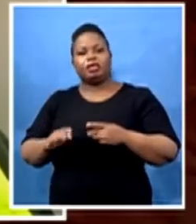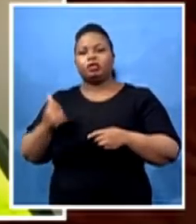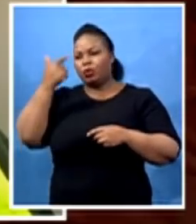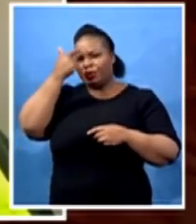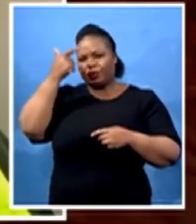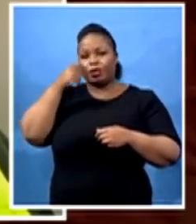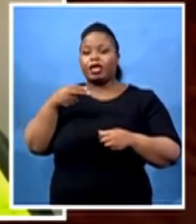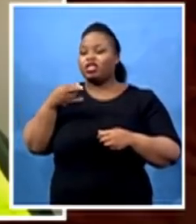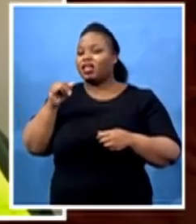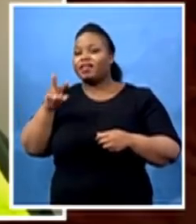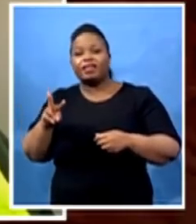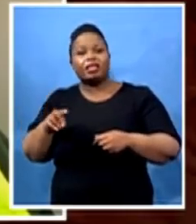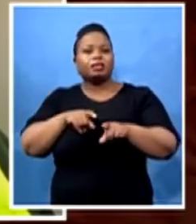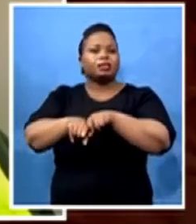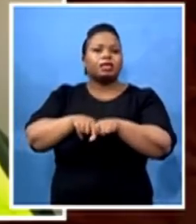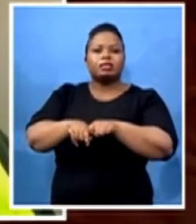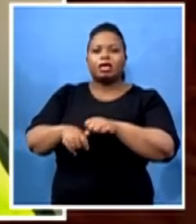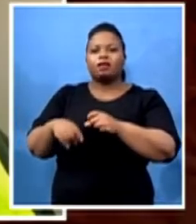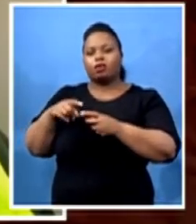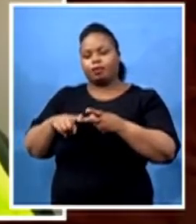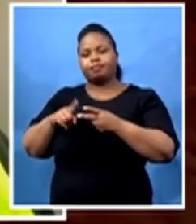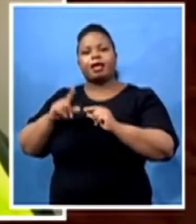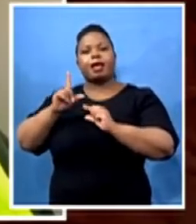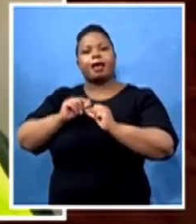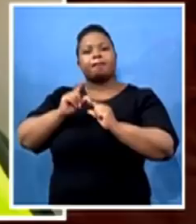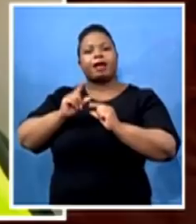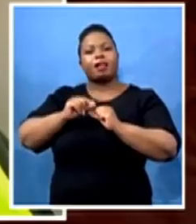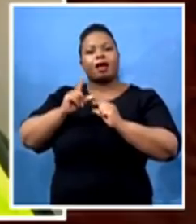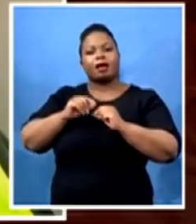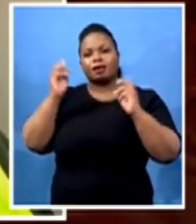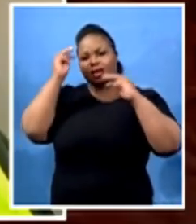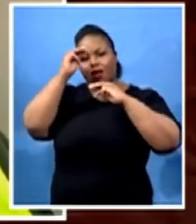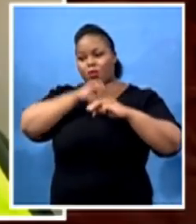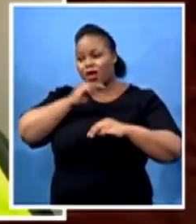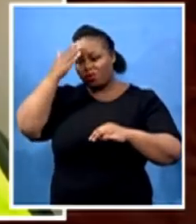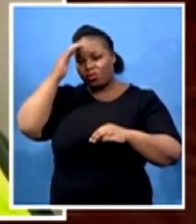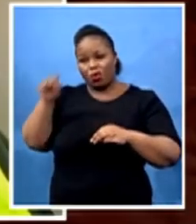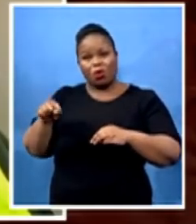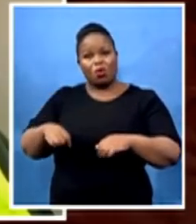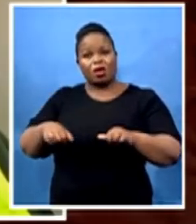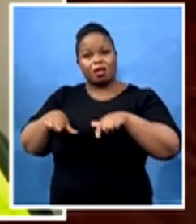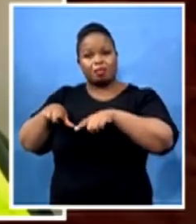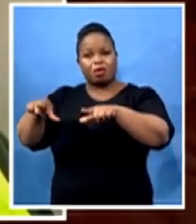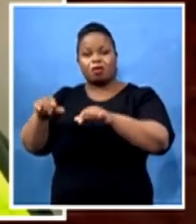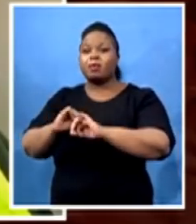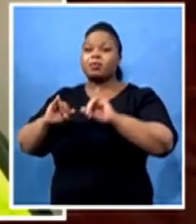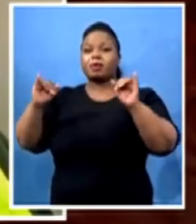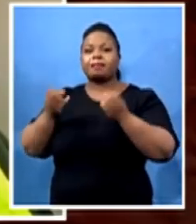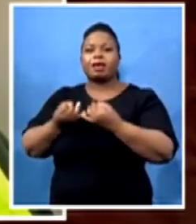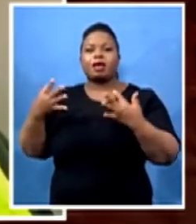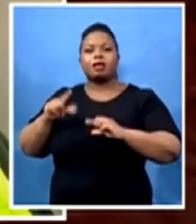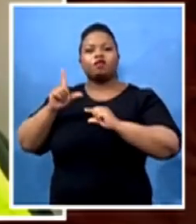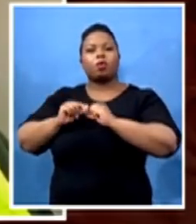also doing malaria testing because you know Plimpopo is a malaria endemic area. So, we have been able to do that